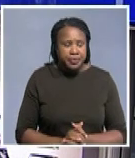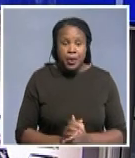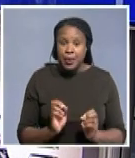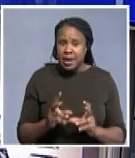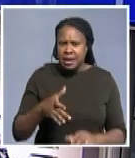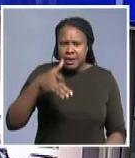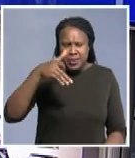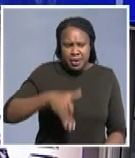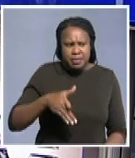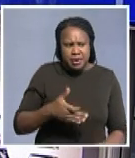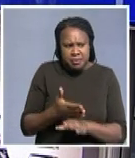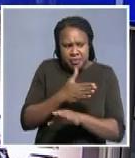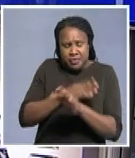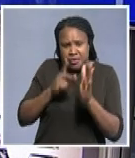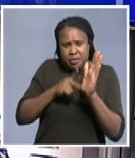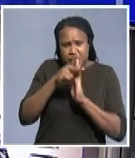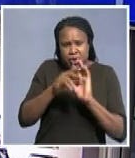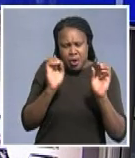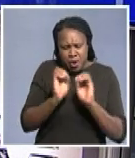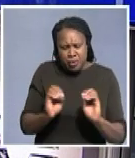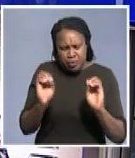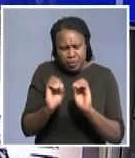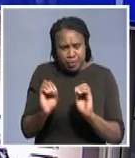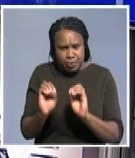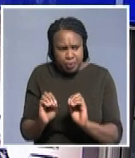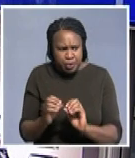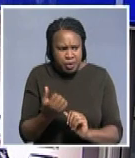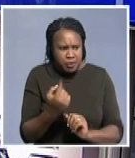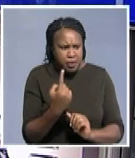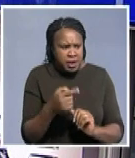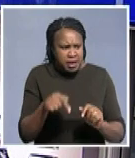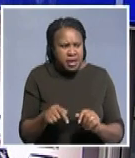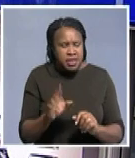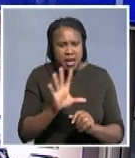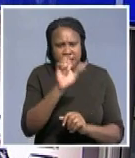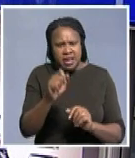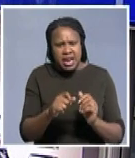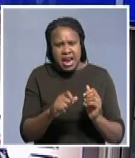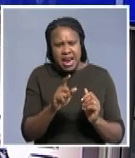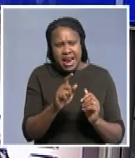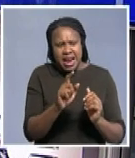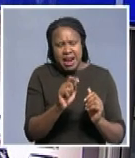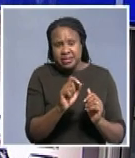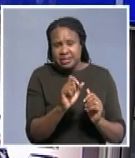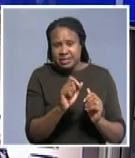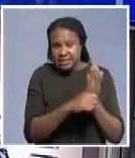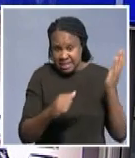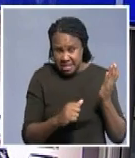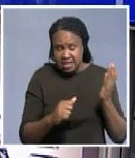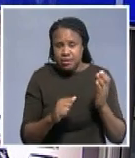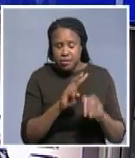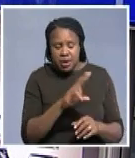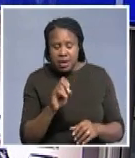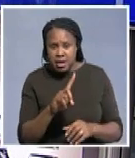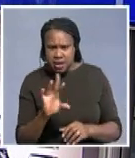in the previous reports that you have submitted you have one here the African tax outlook for 2018 Namibia not